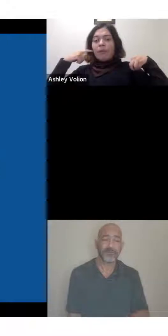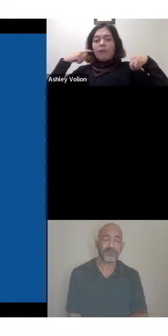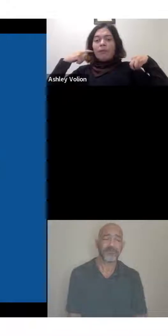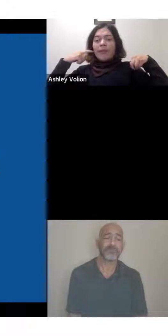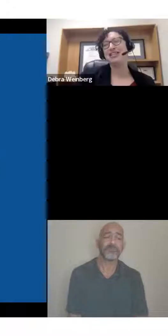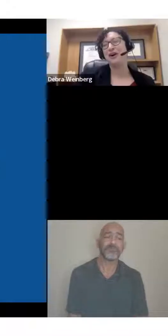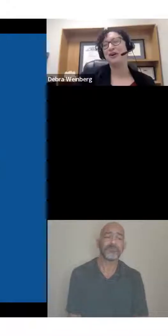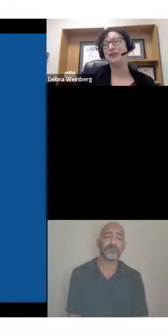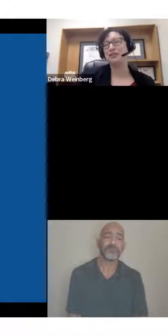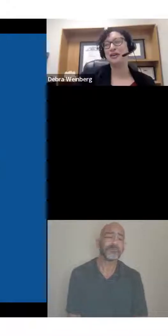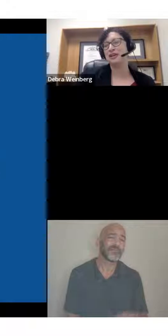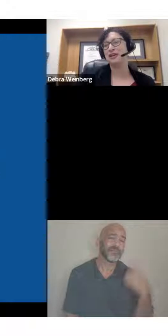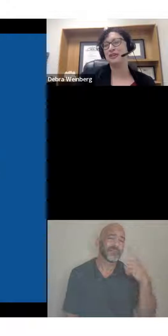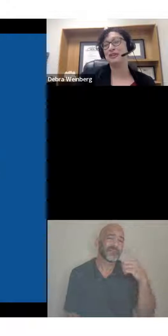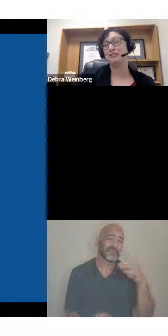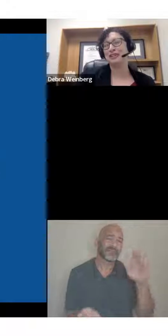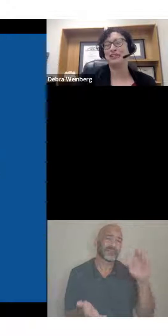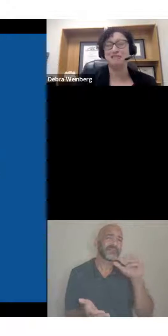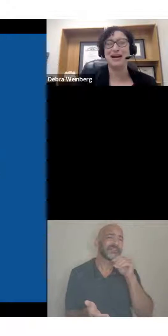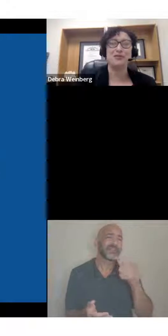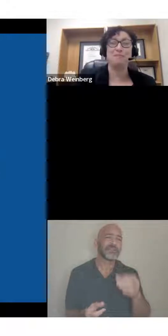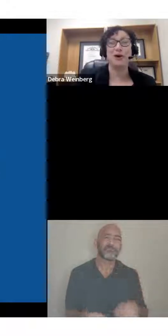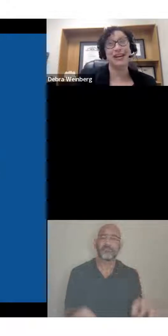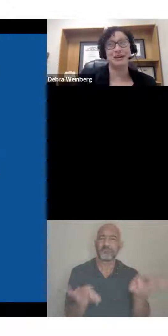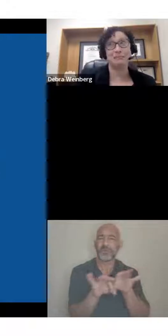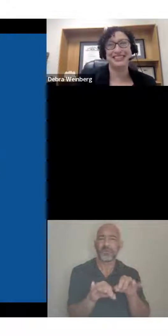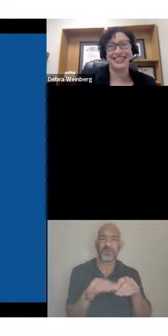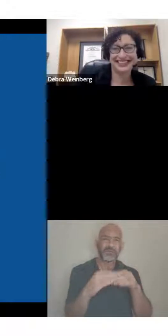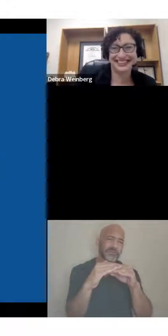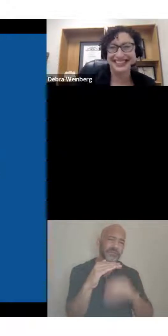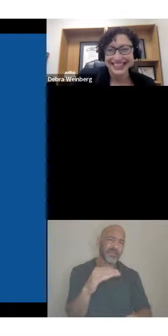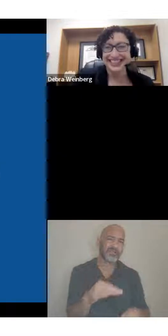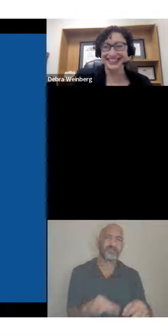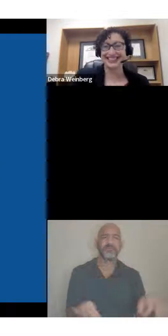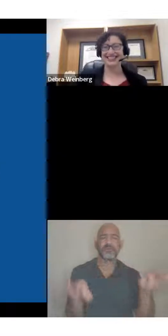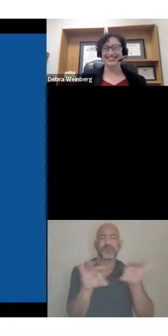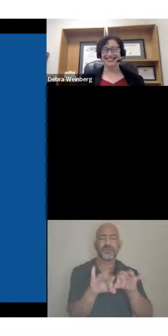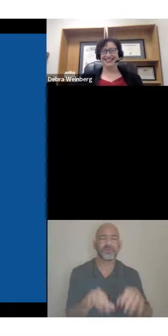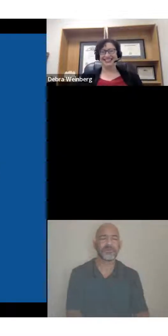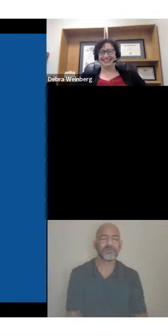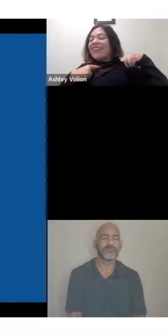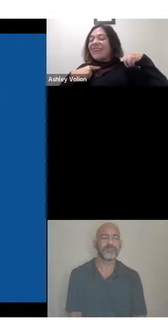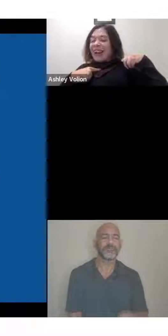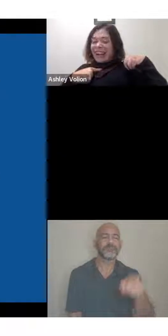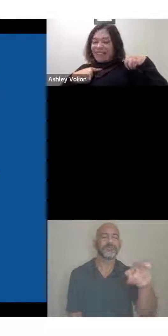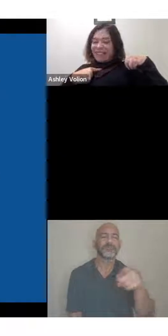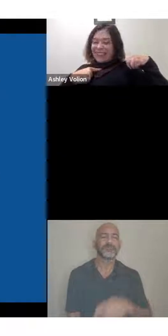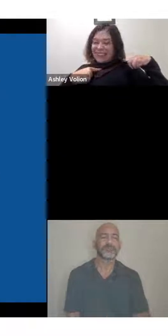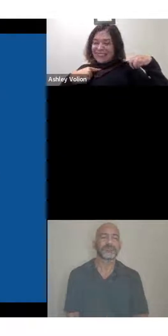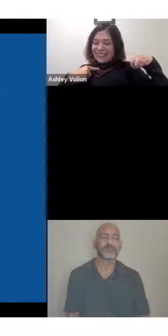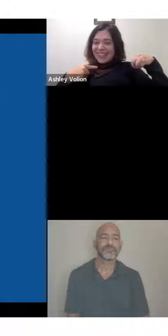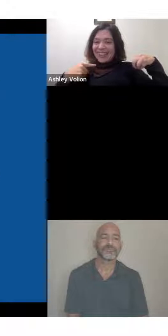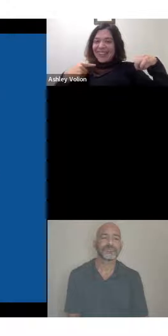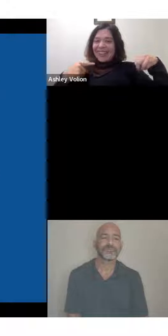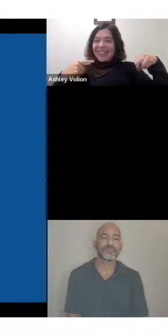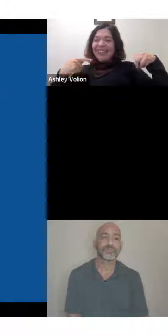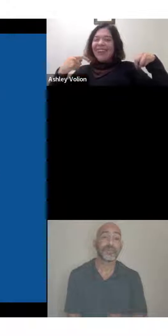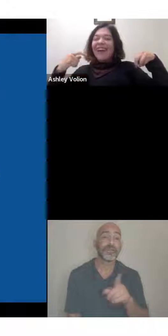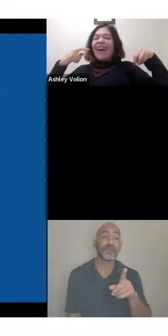I like to call those friends of mine the parking police. Yes, they are the parking police.